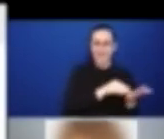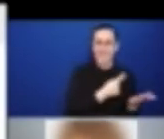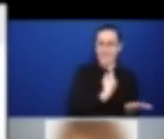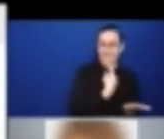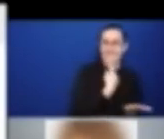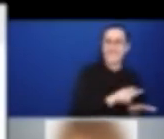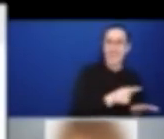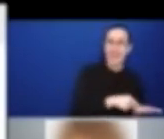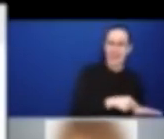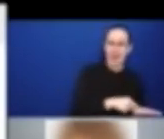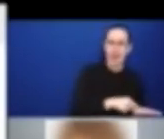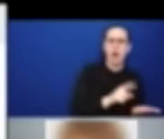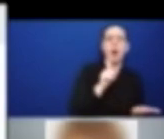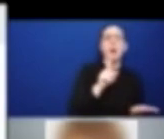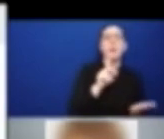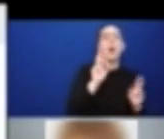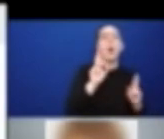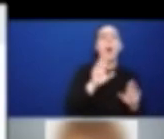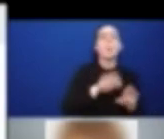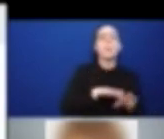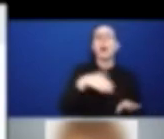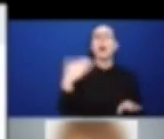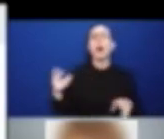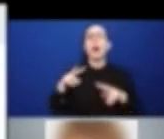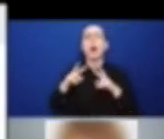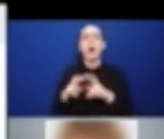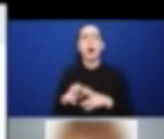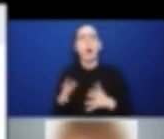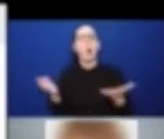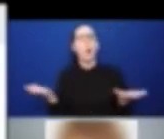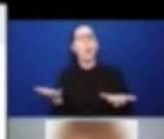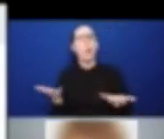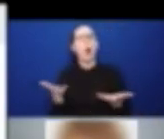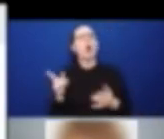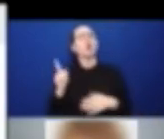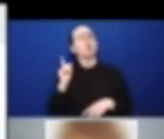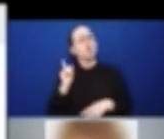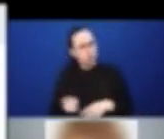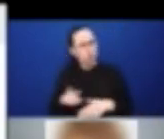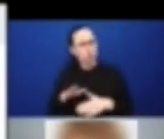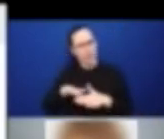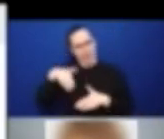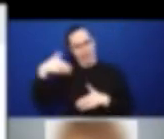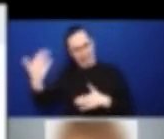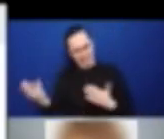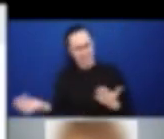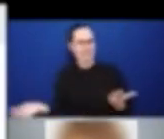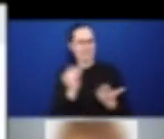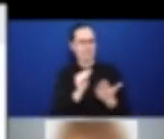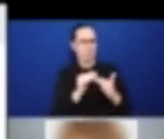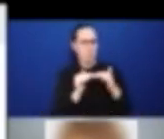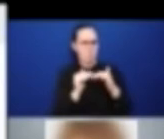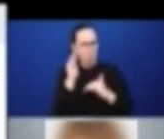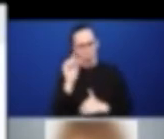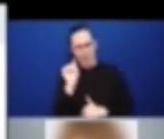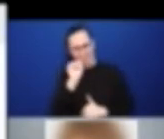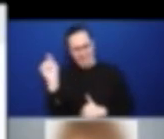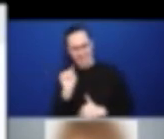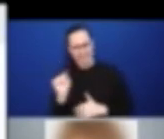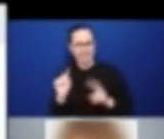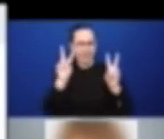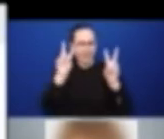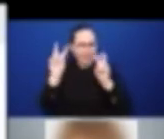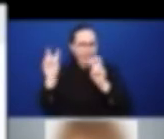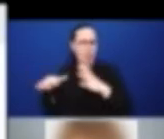exactly what this means for the lives of persons with disabilities and how this, how the policies that were generated